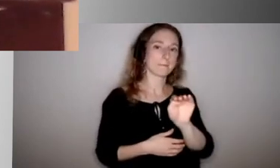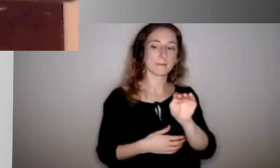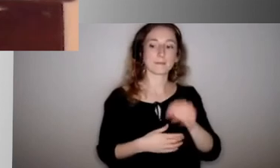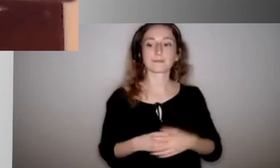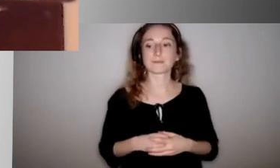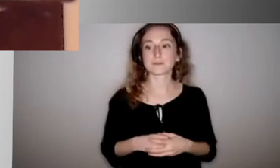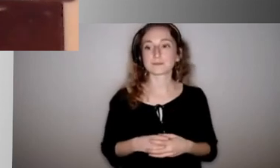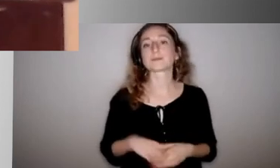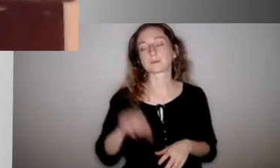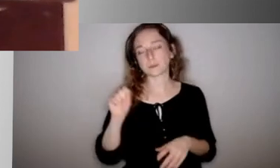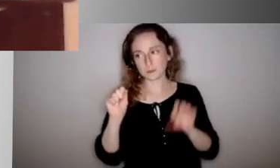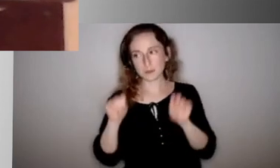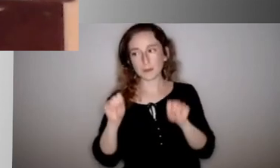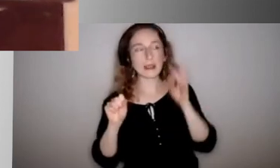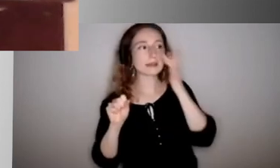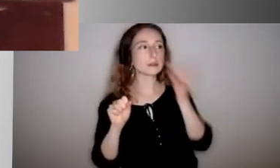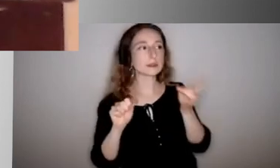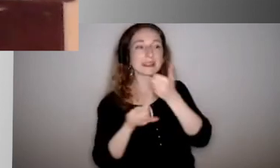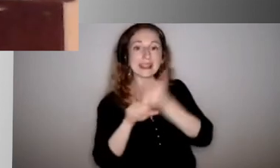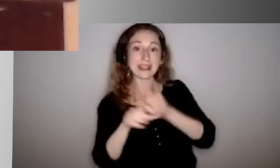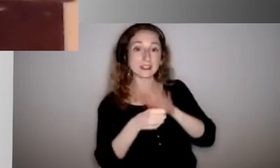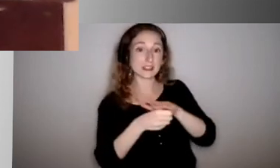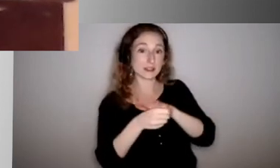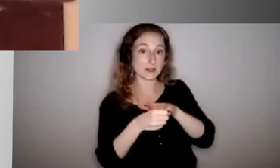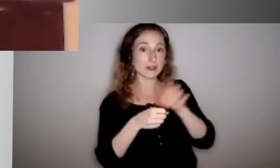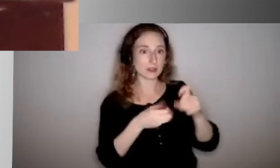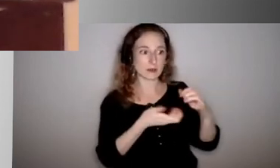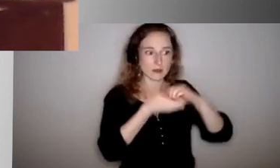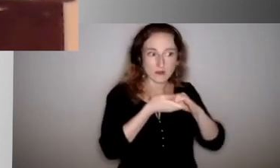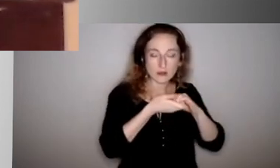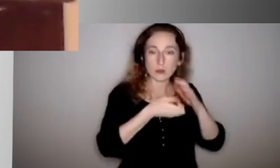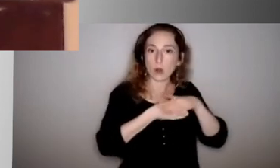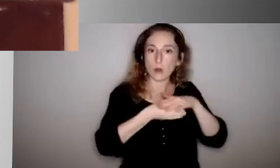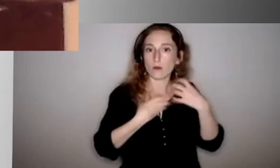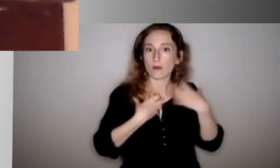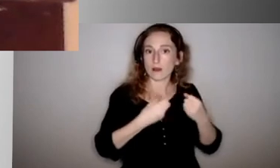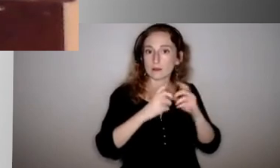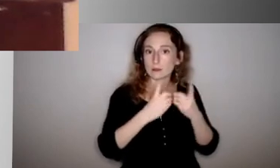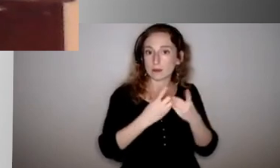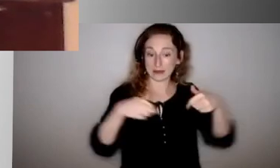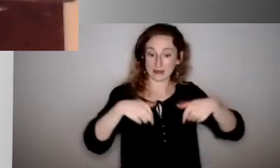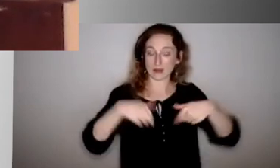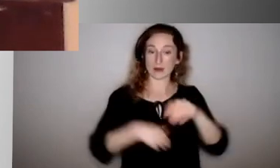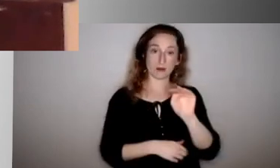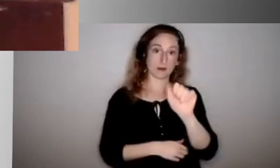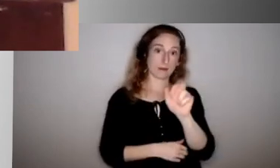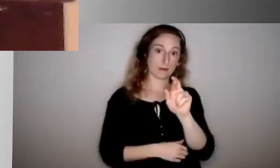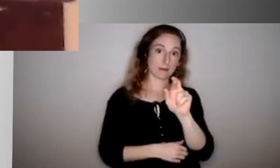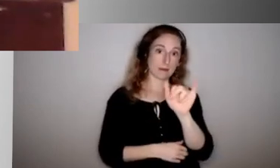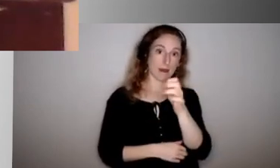be working with their local county health department. In our district, or in Marion County, Dr. Kane has